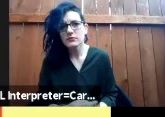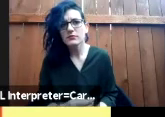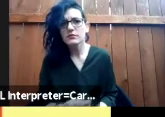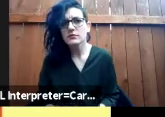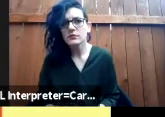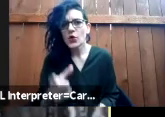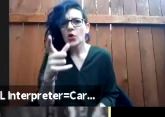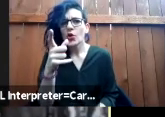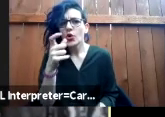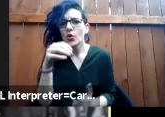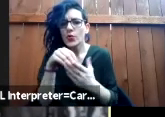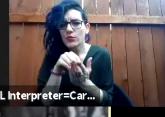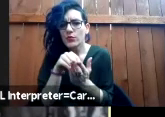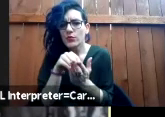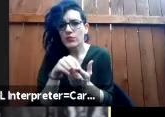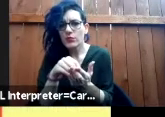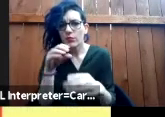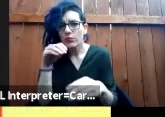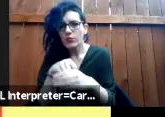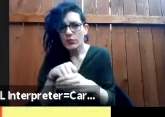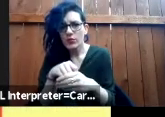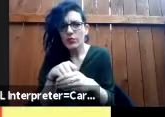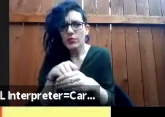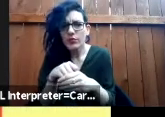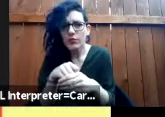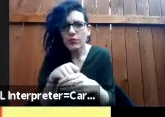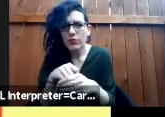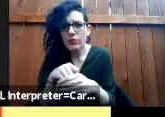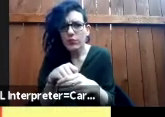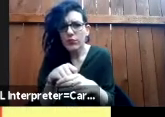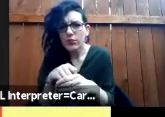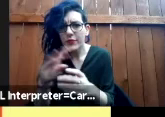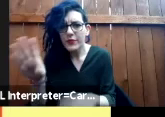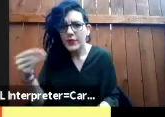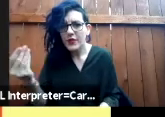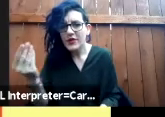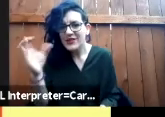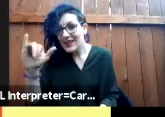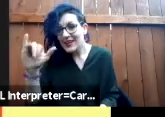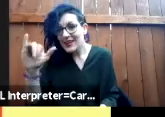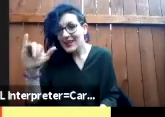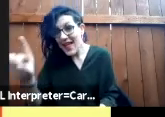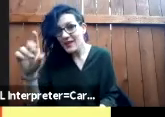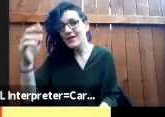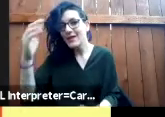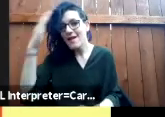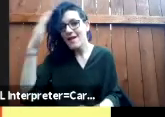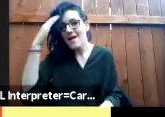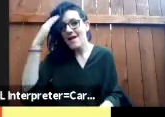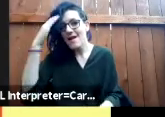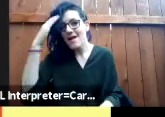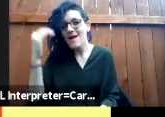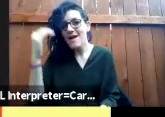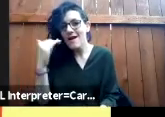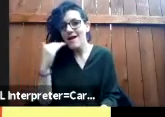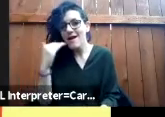and so one thing that I like one ending note on the film is that I saw this film as like a political education project